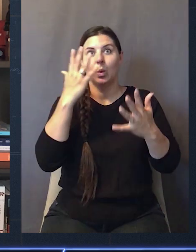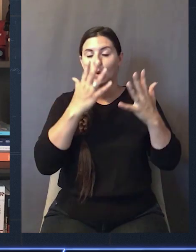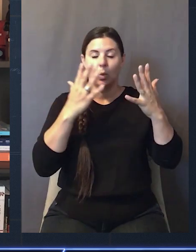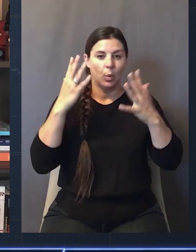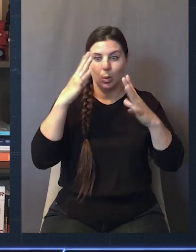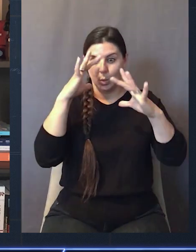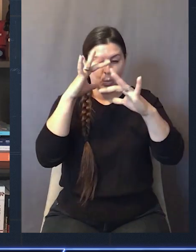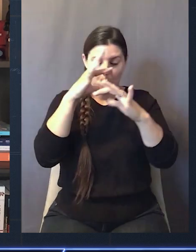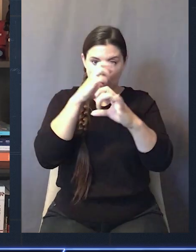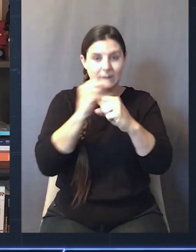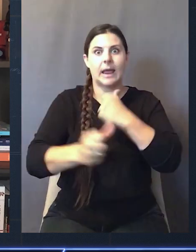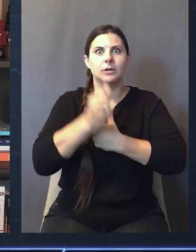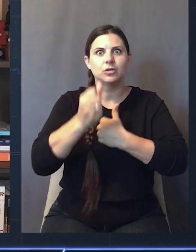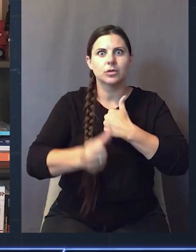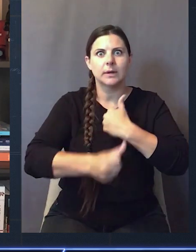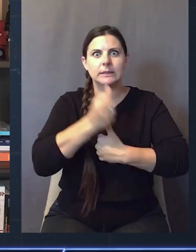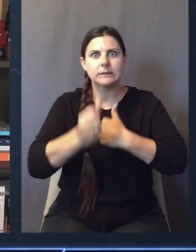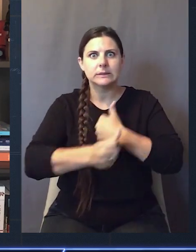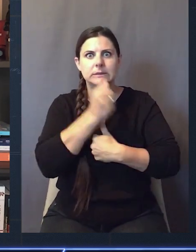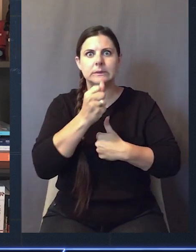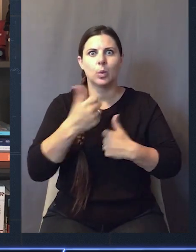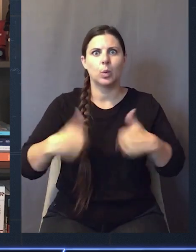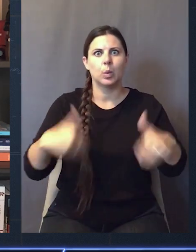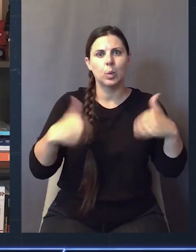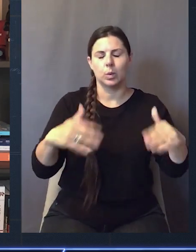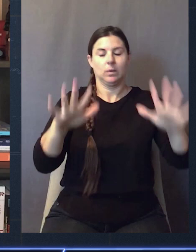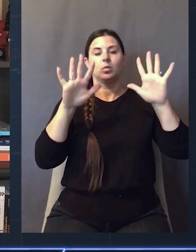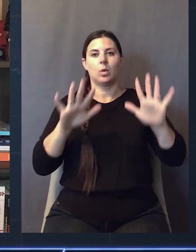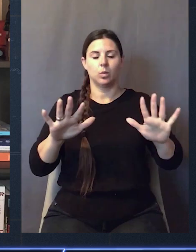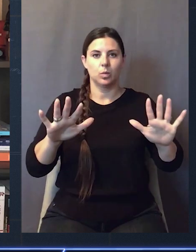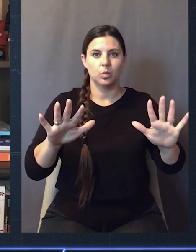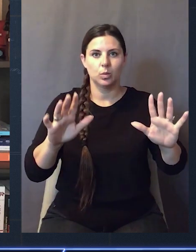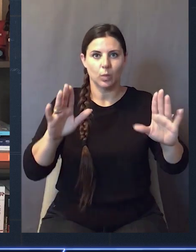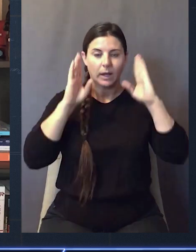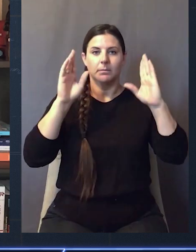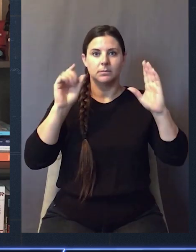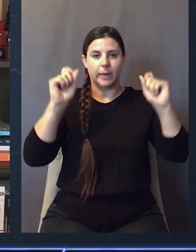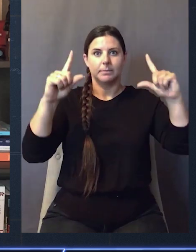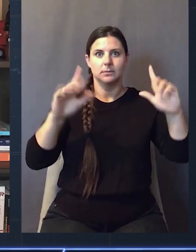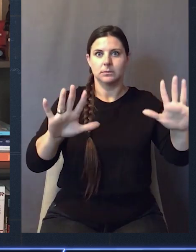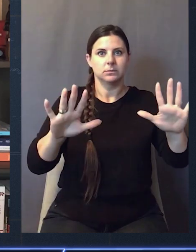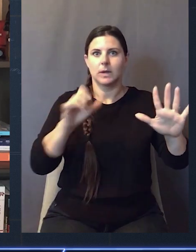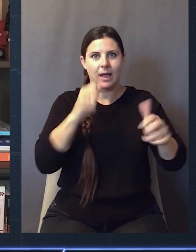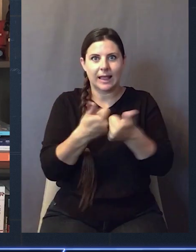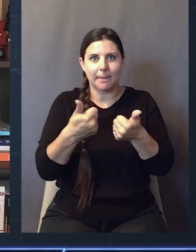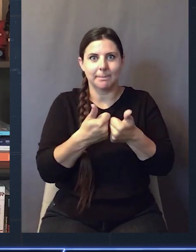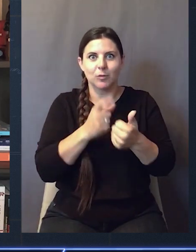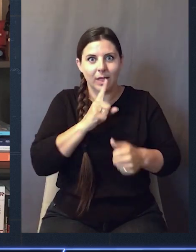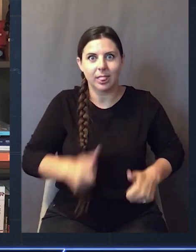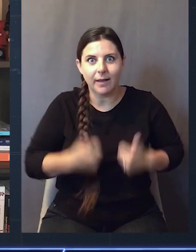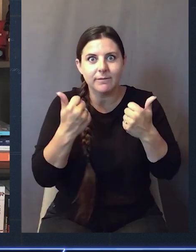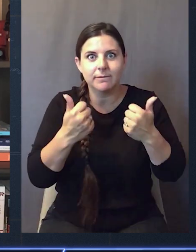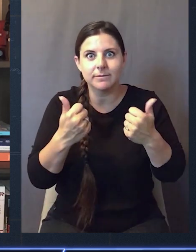and it's like super hypnotic and super dangerous, and all of a sudden, I like kind of jump myself into just full awareness and